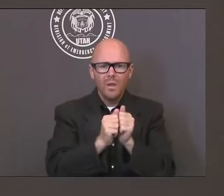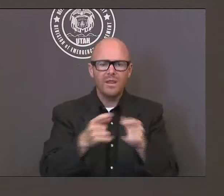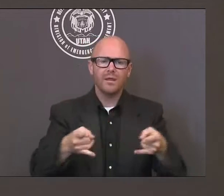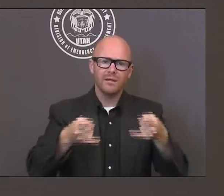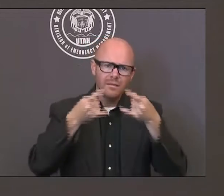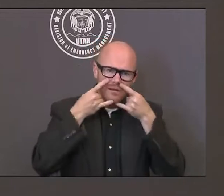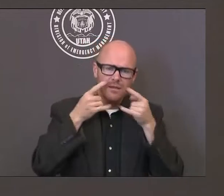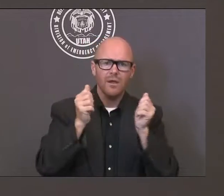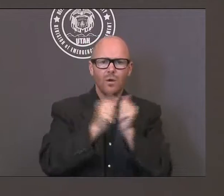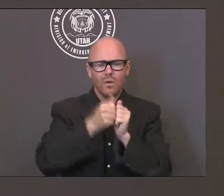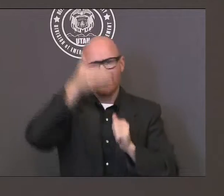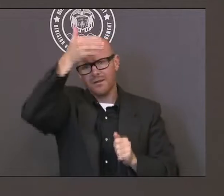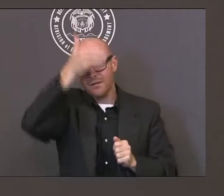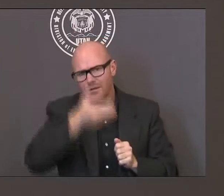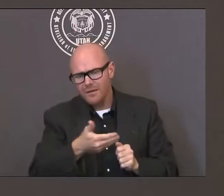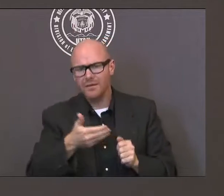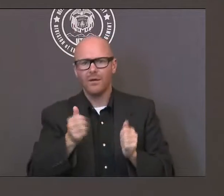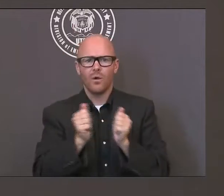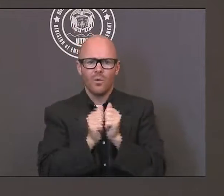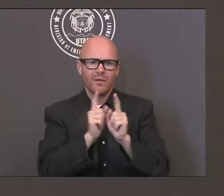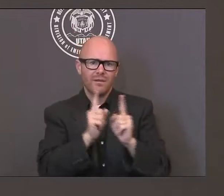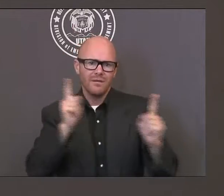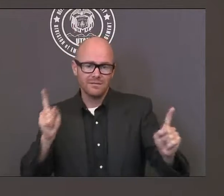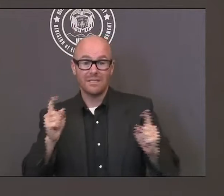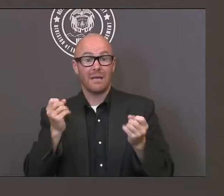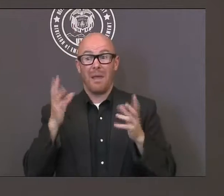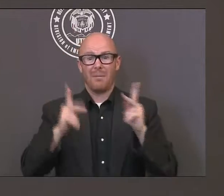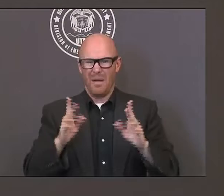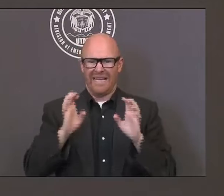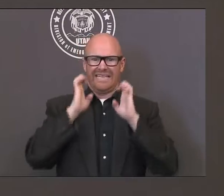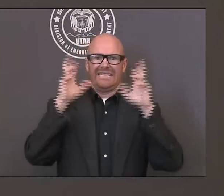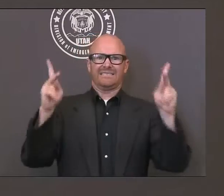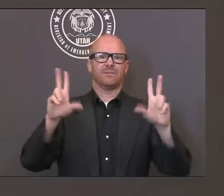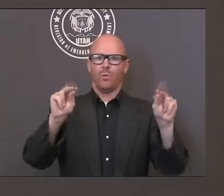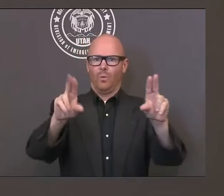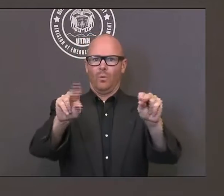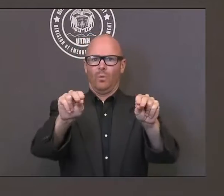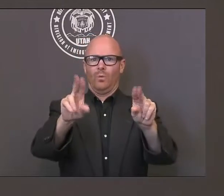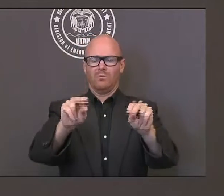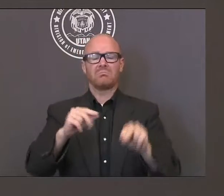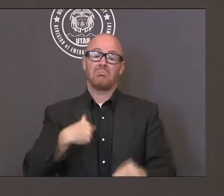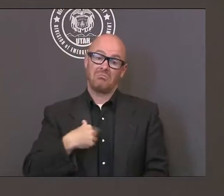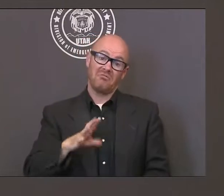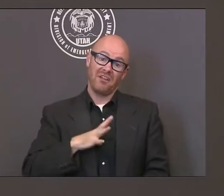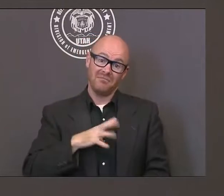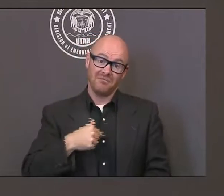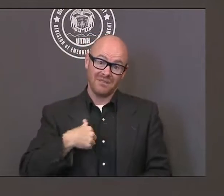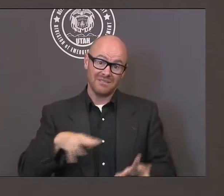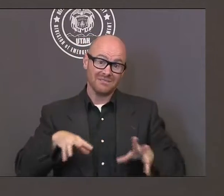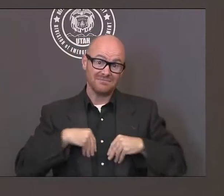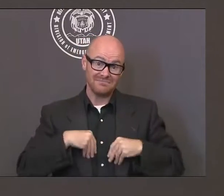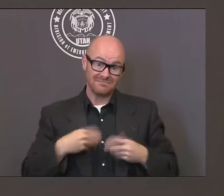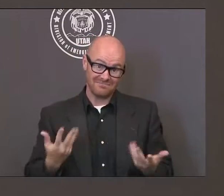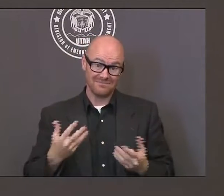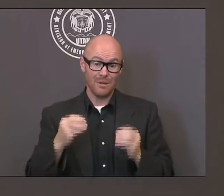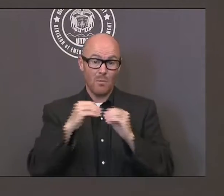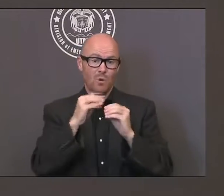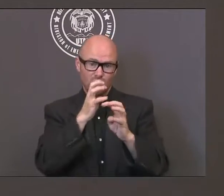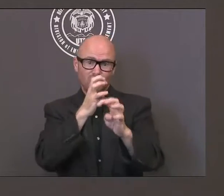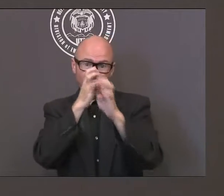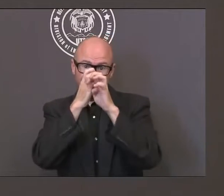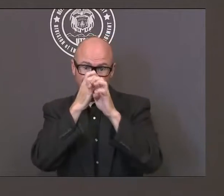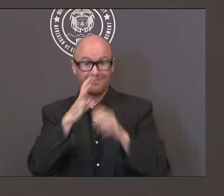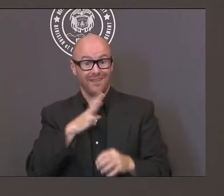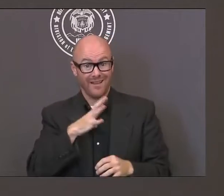a lot of feedback from stakeholders that weren't comfortable with that and so we are willing to adjust and provide a more strict recommendation